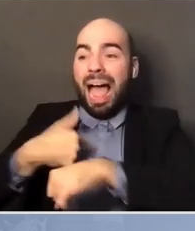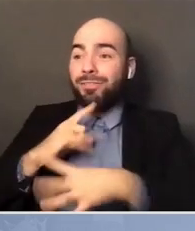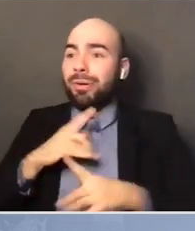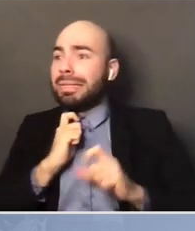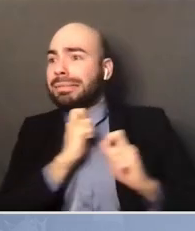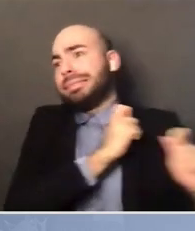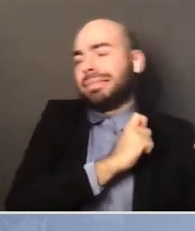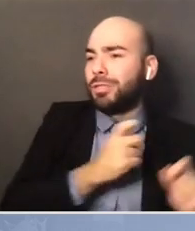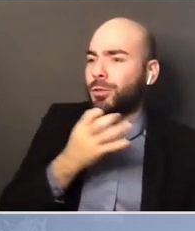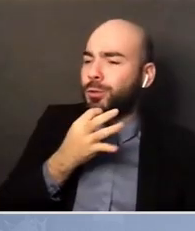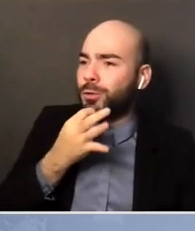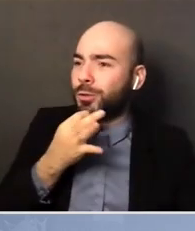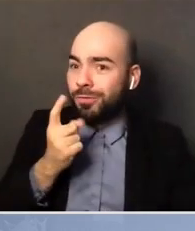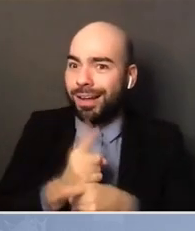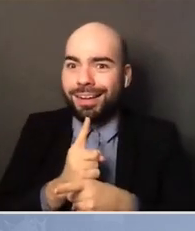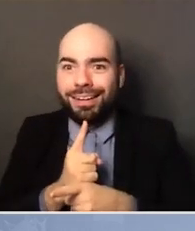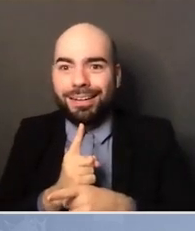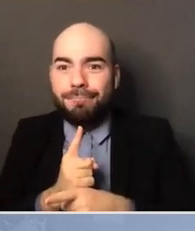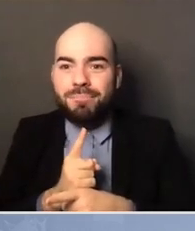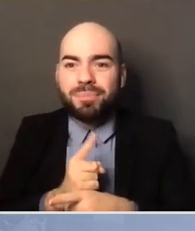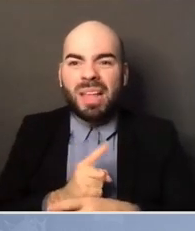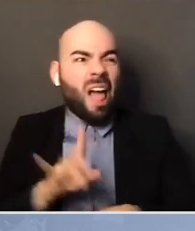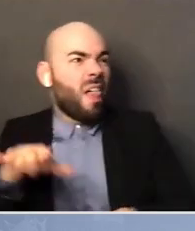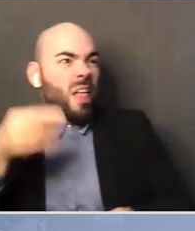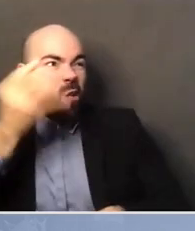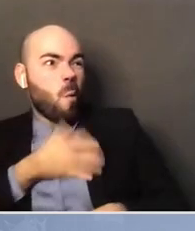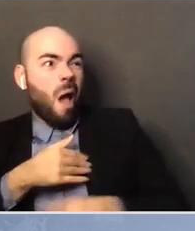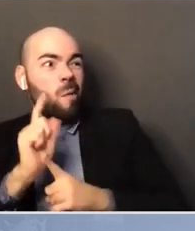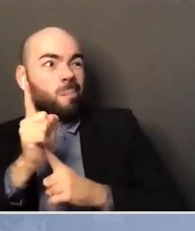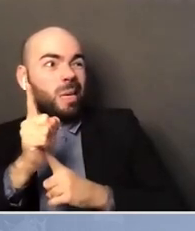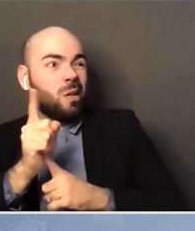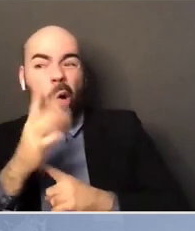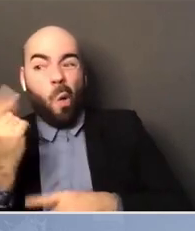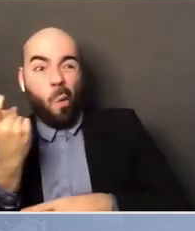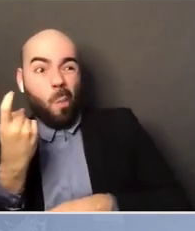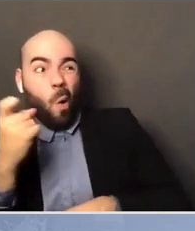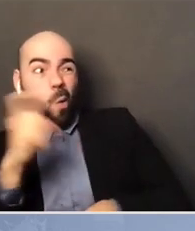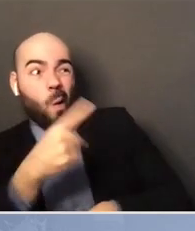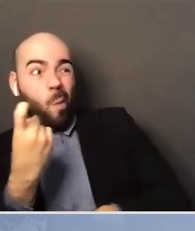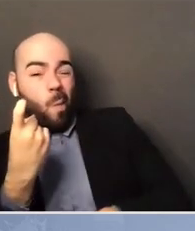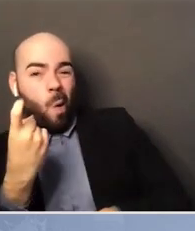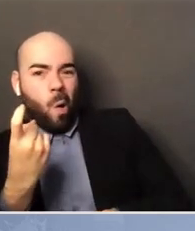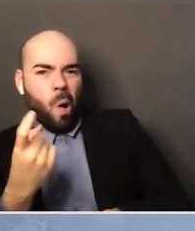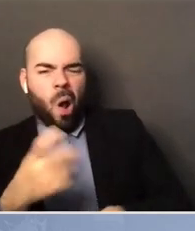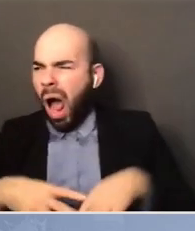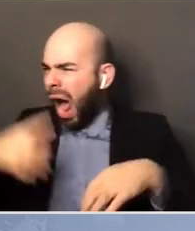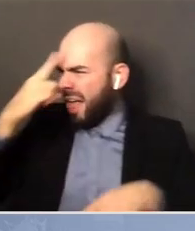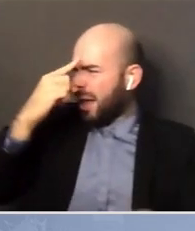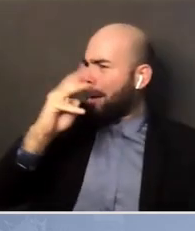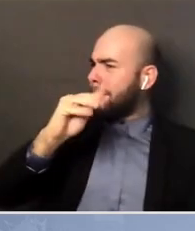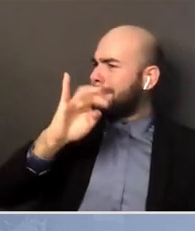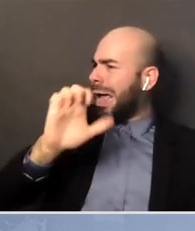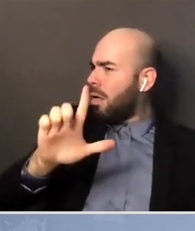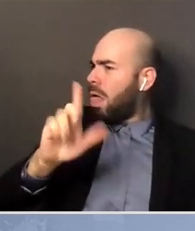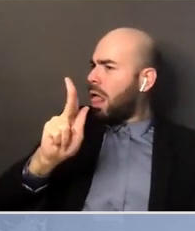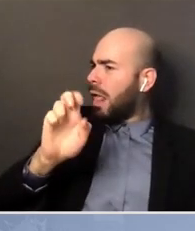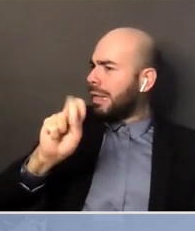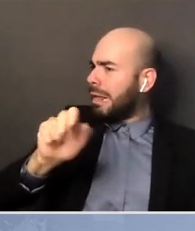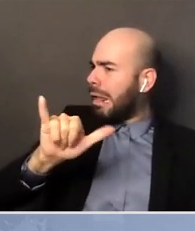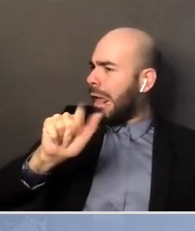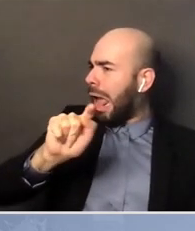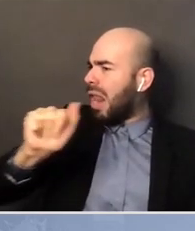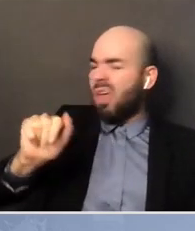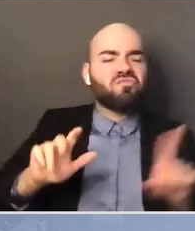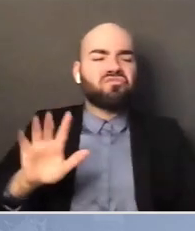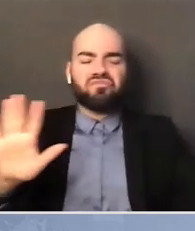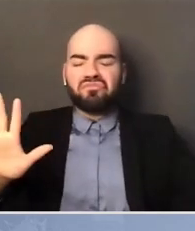I think they're telling me you got one more question. Can we get Malcolm Kenyatta? I think they want a young bulls. Right. I'll take two. All